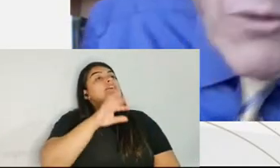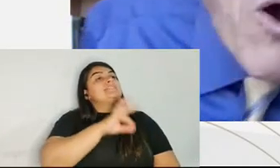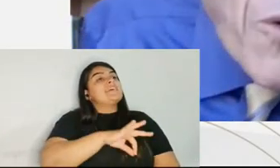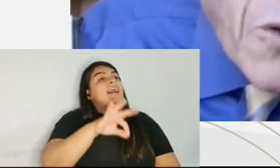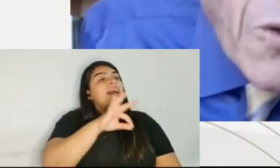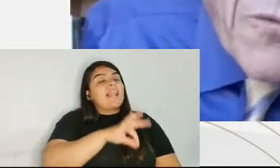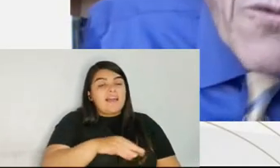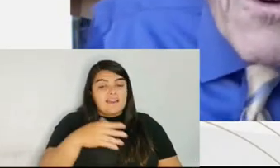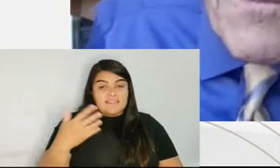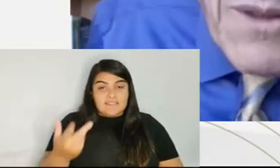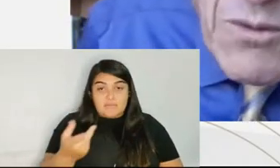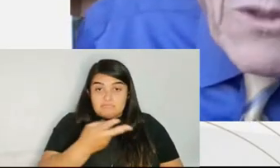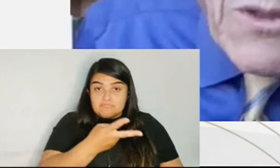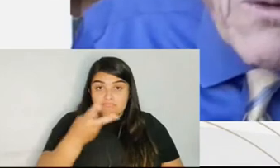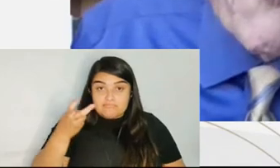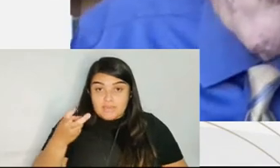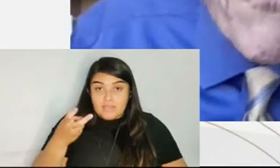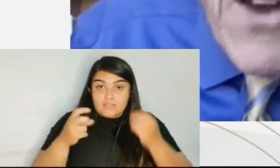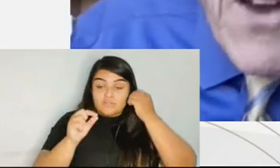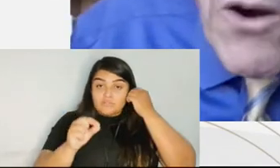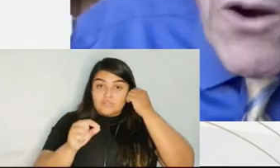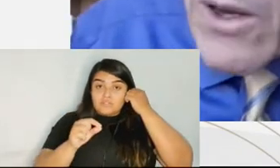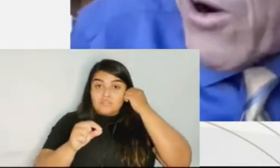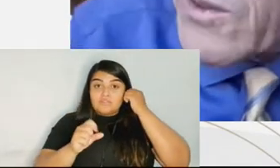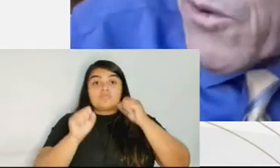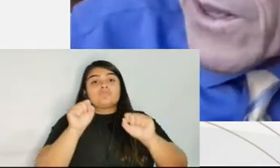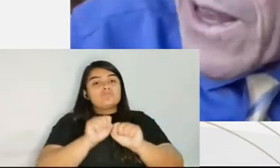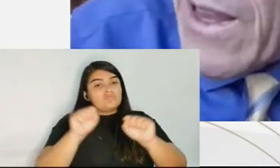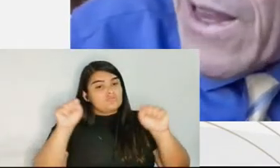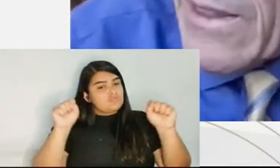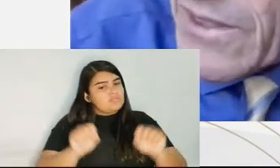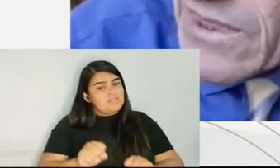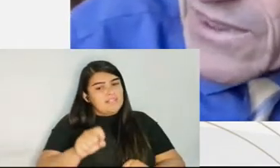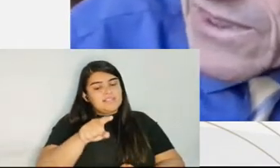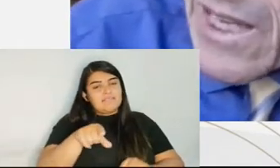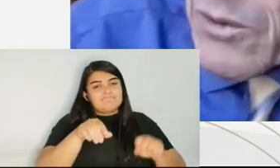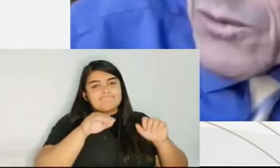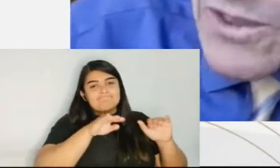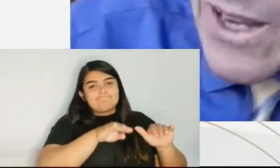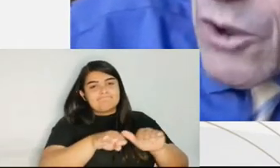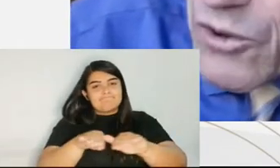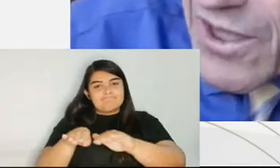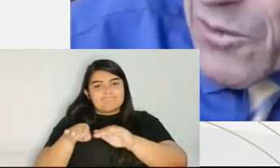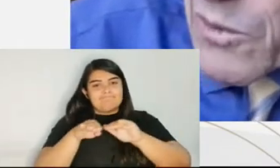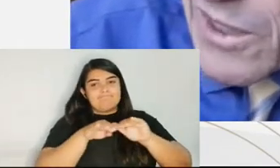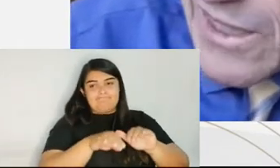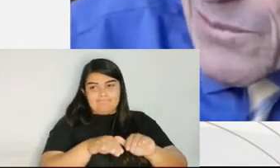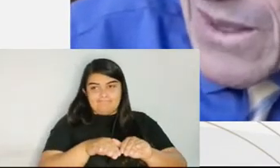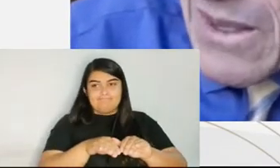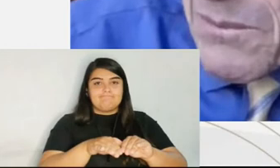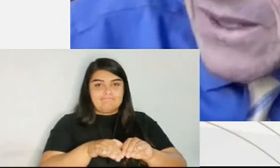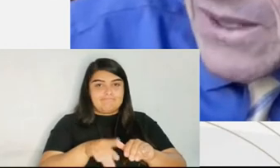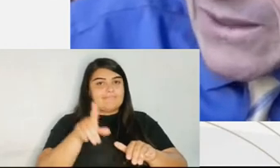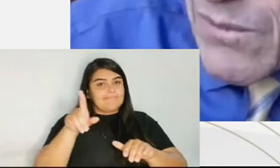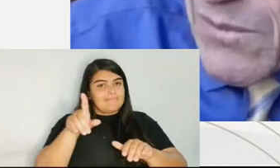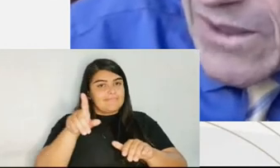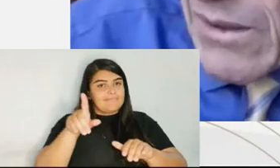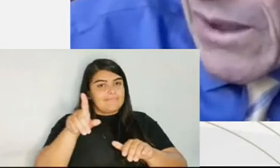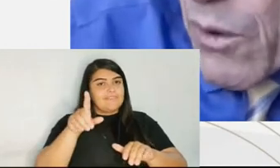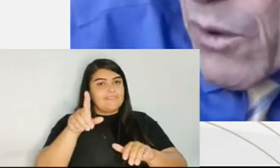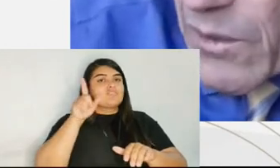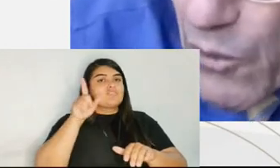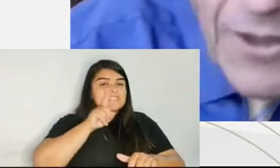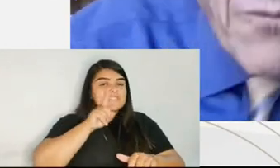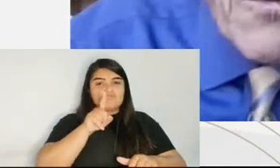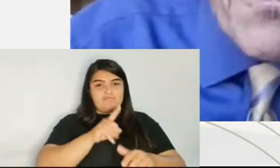Well, almost uniform. It was very widespread. Now, this is his table, which I know you can't read, but I